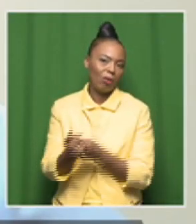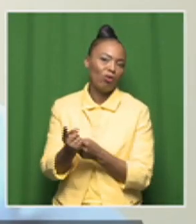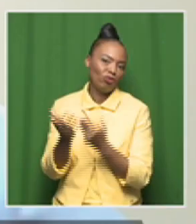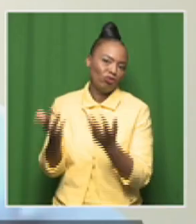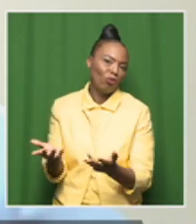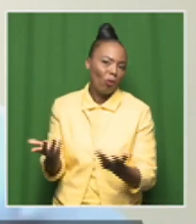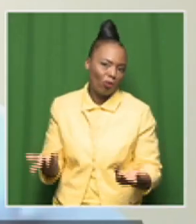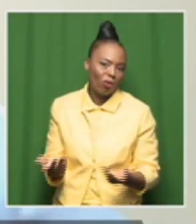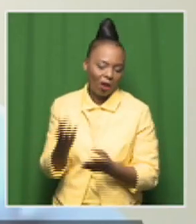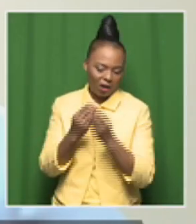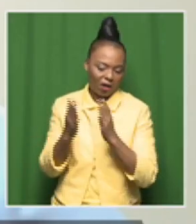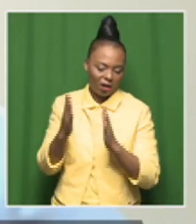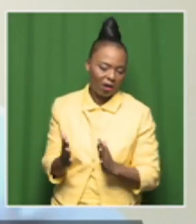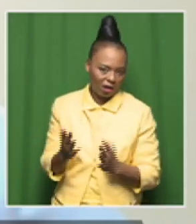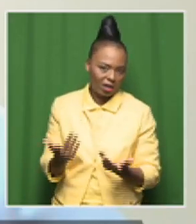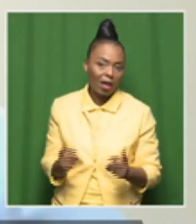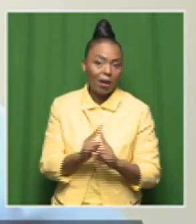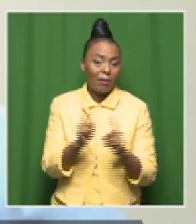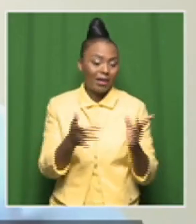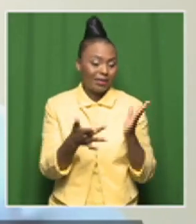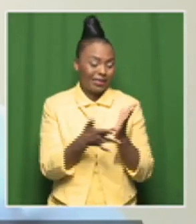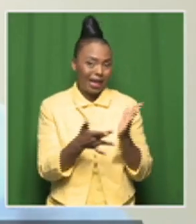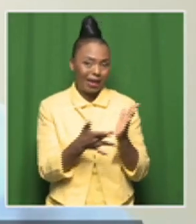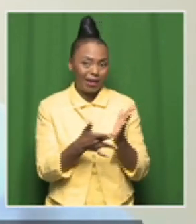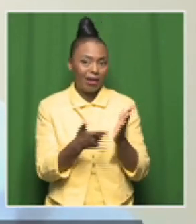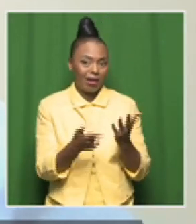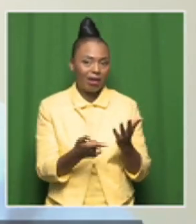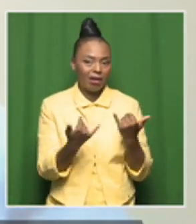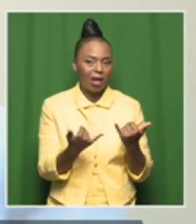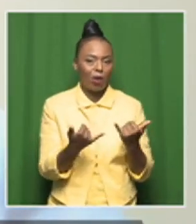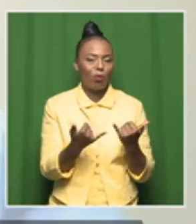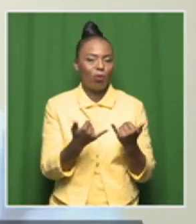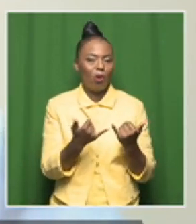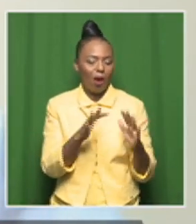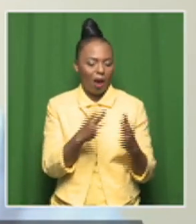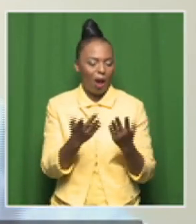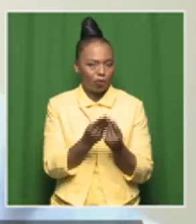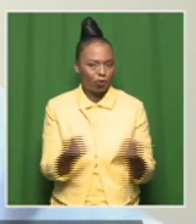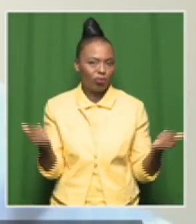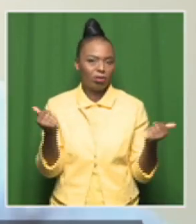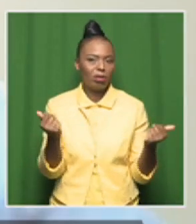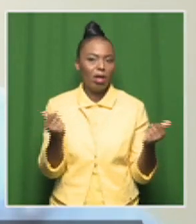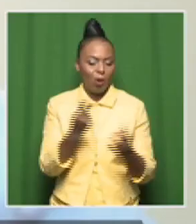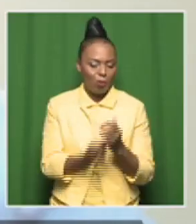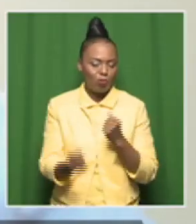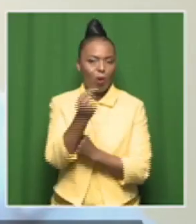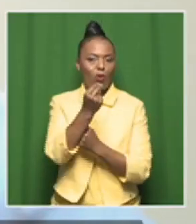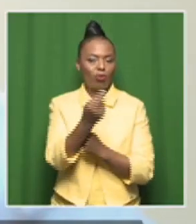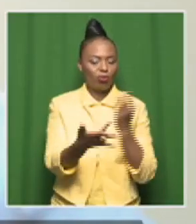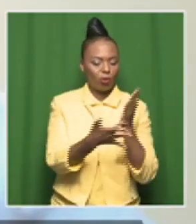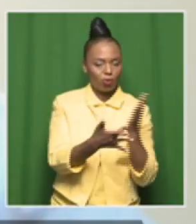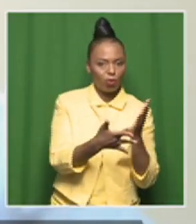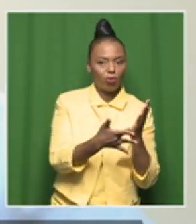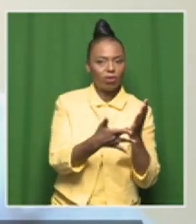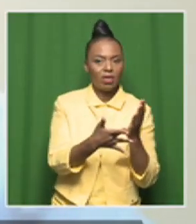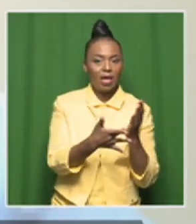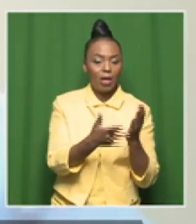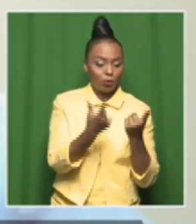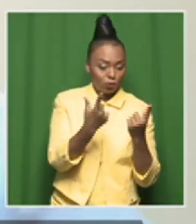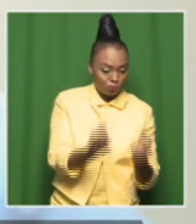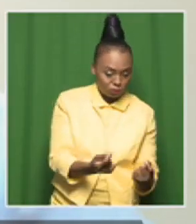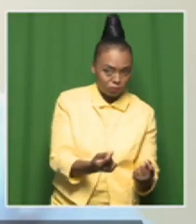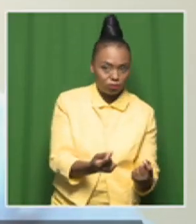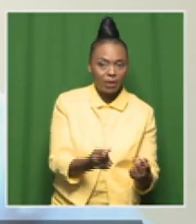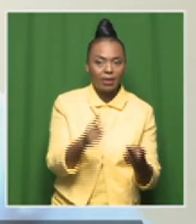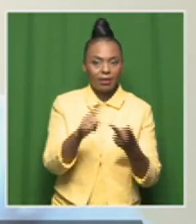facilitated edtech solutions, which combine both the technology, which is the enabler, as well